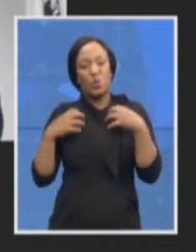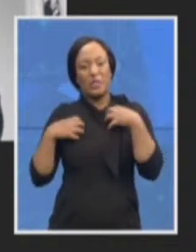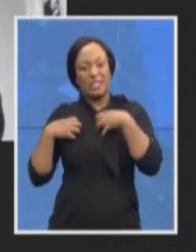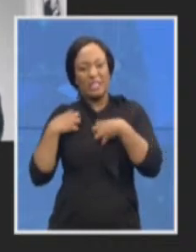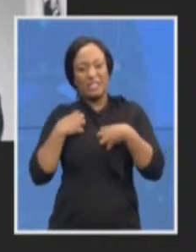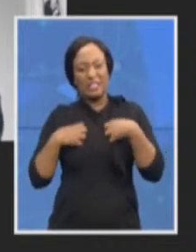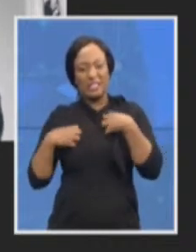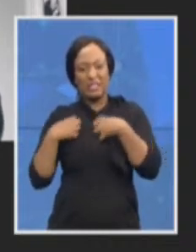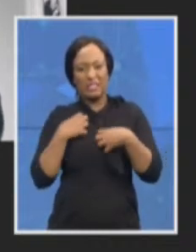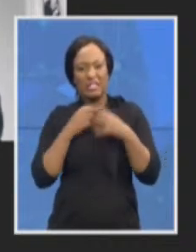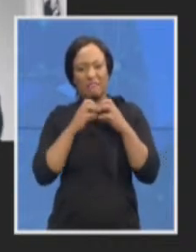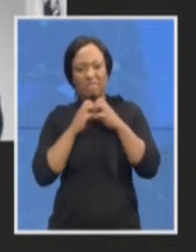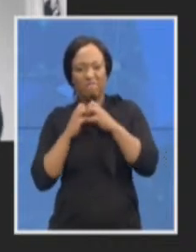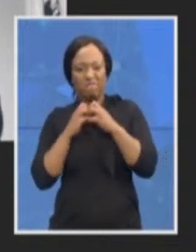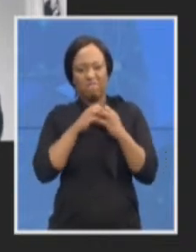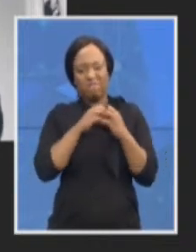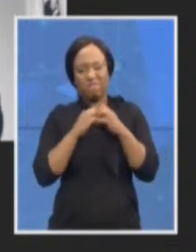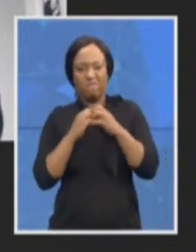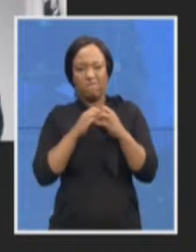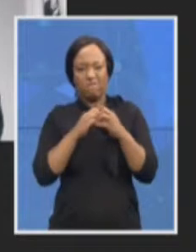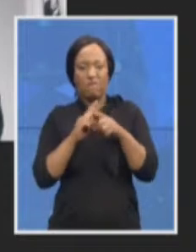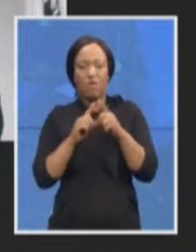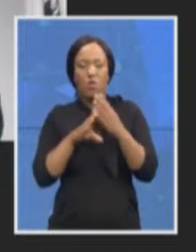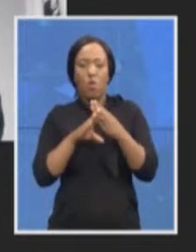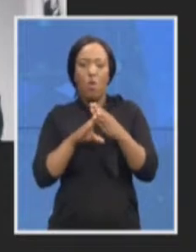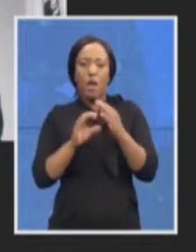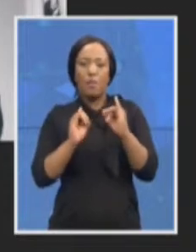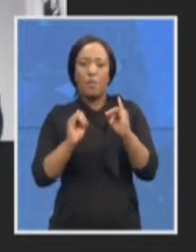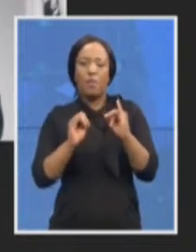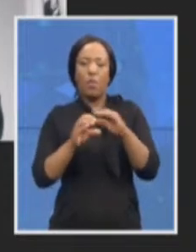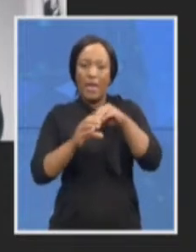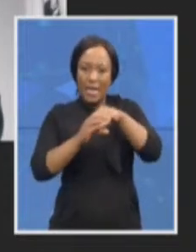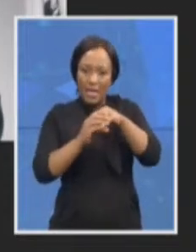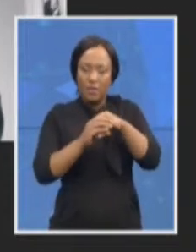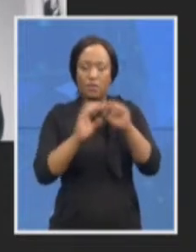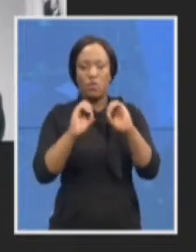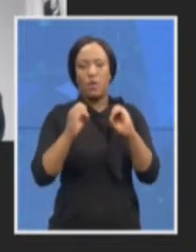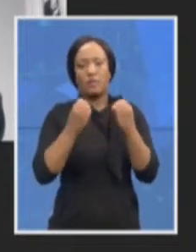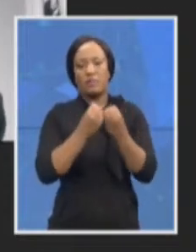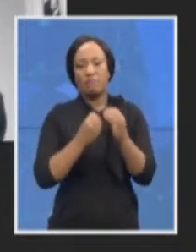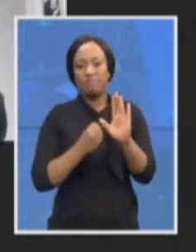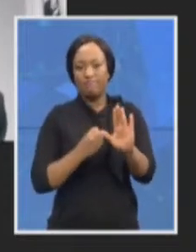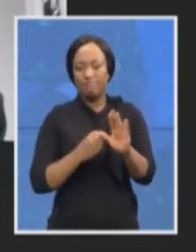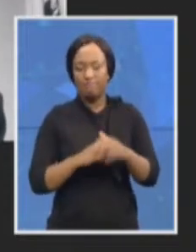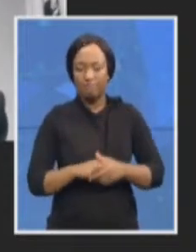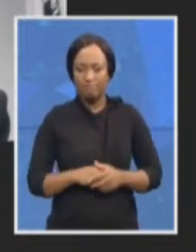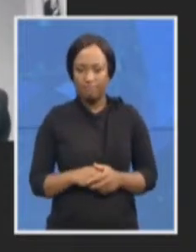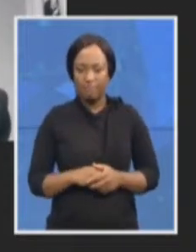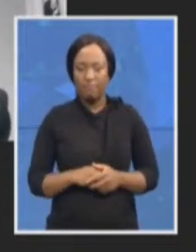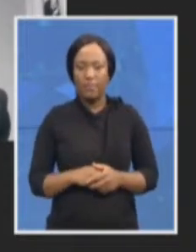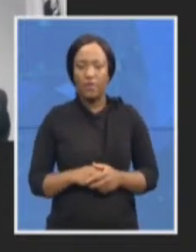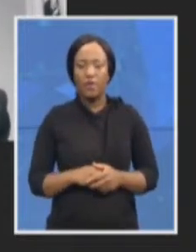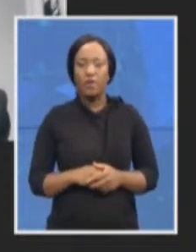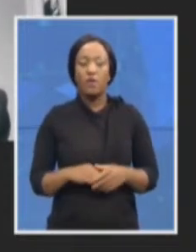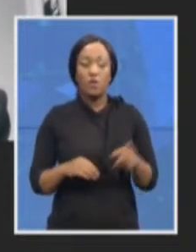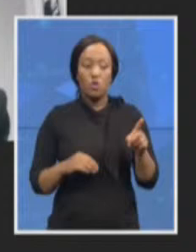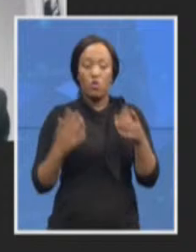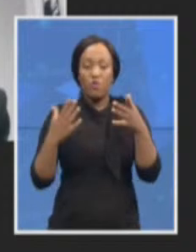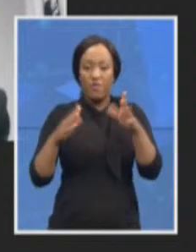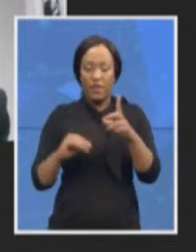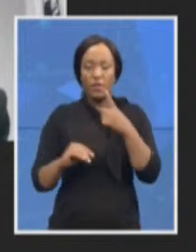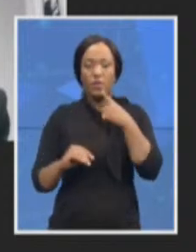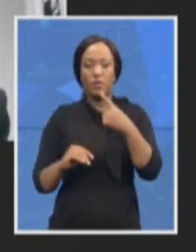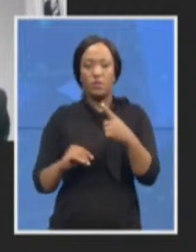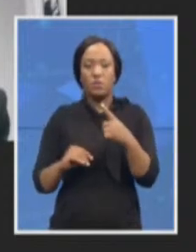that currently exist within the organization? And you said in your response to some of the questions that